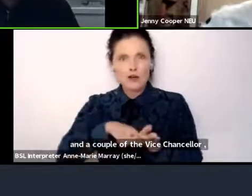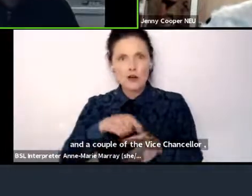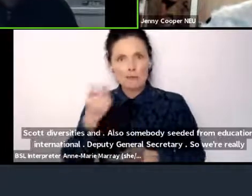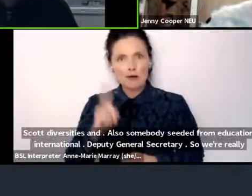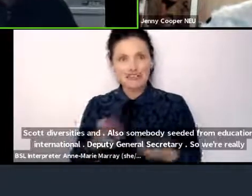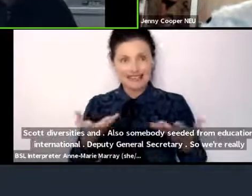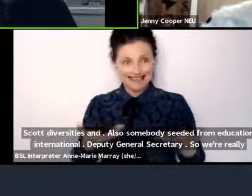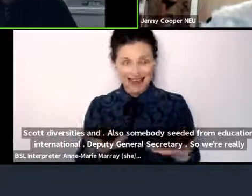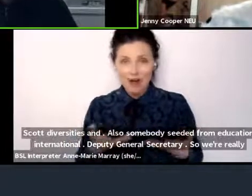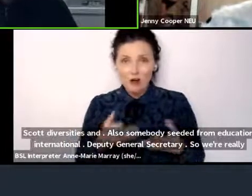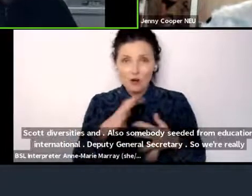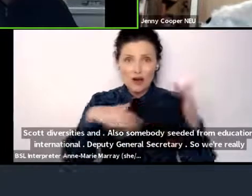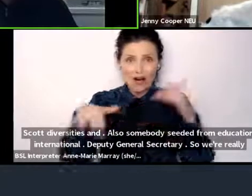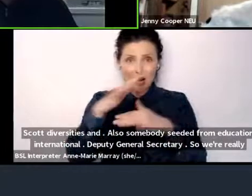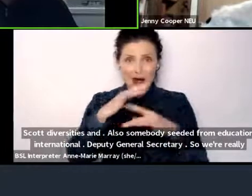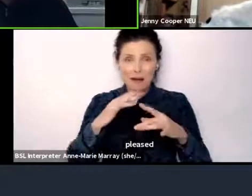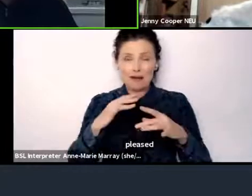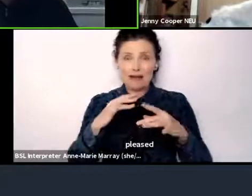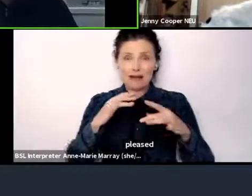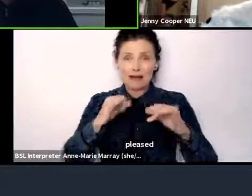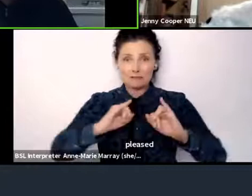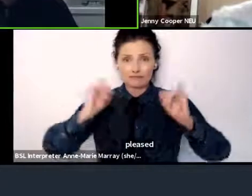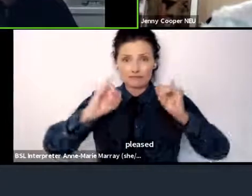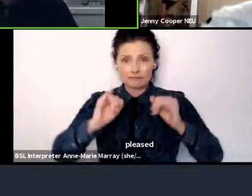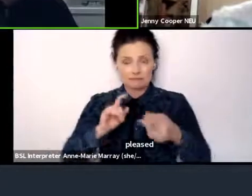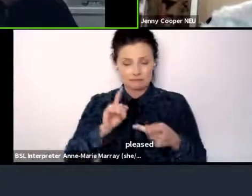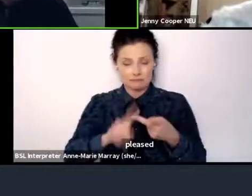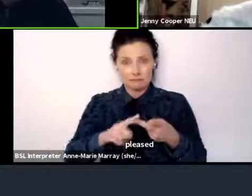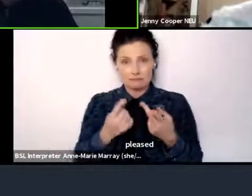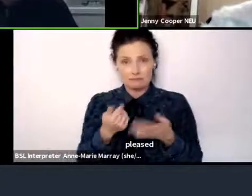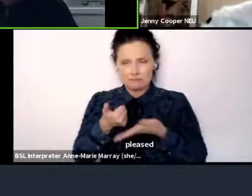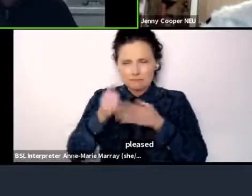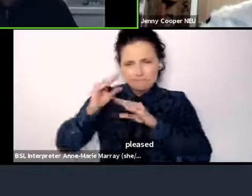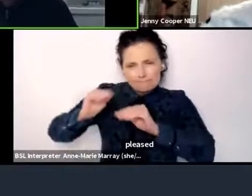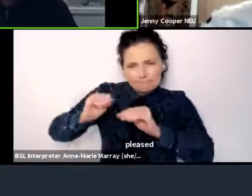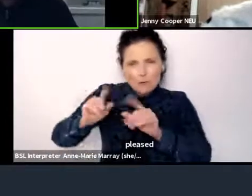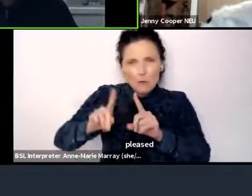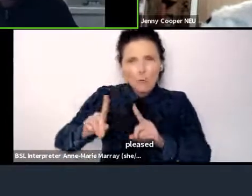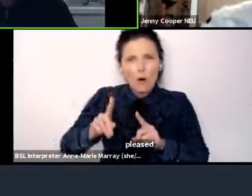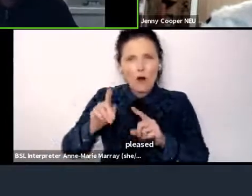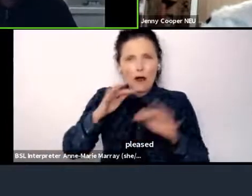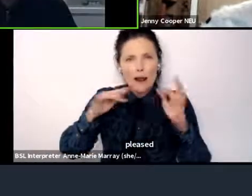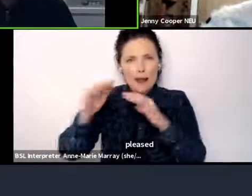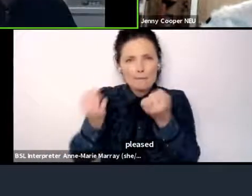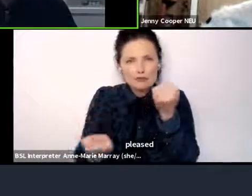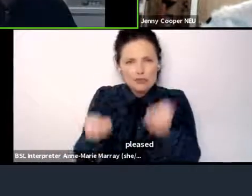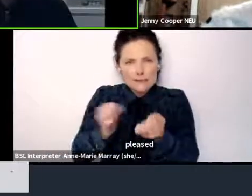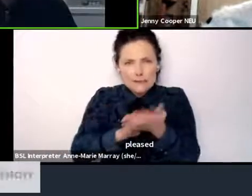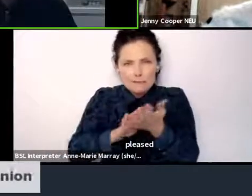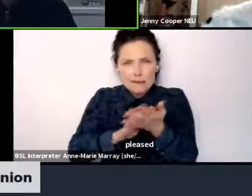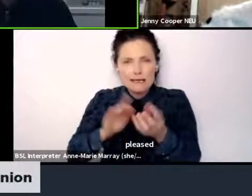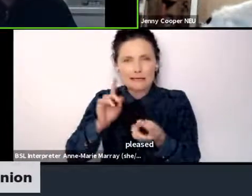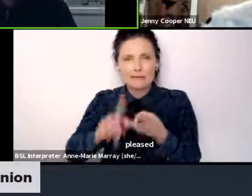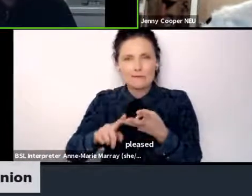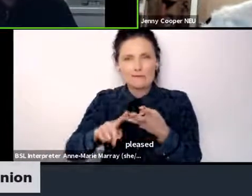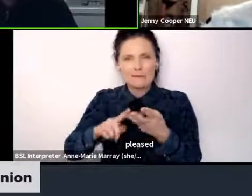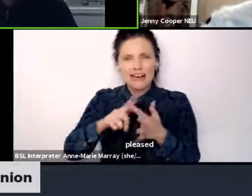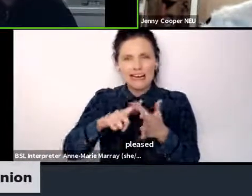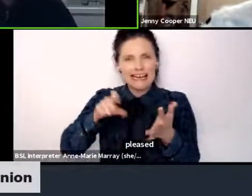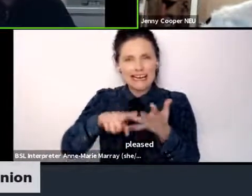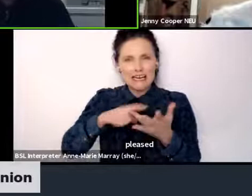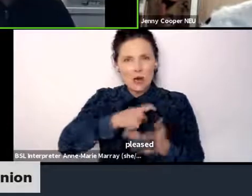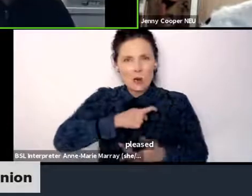crisis, what eco-anxiety is, and what climate justice is, and how, most importantly, it can be